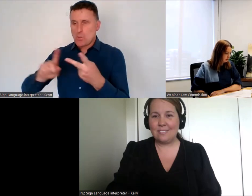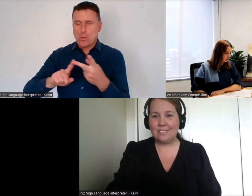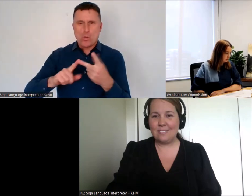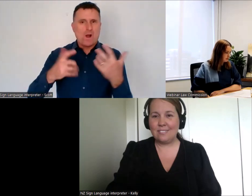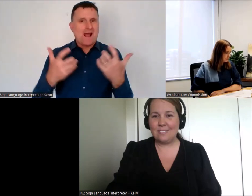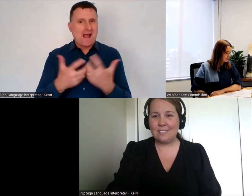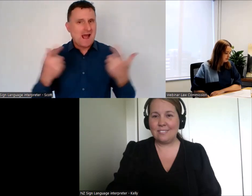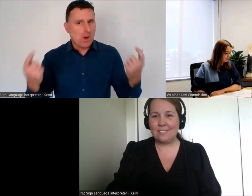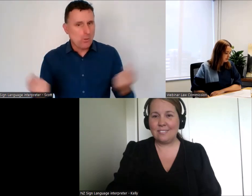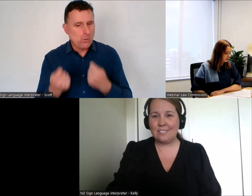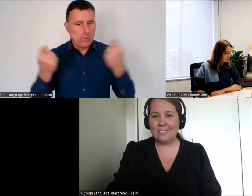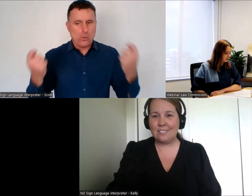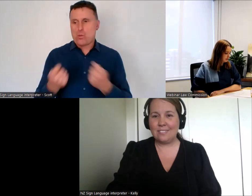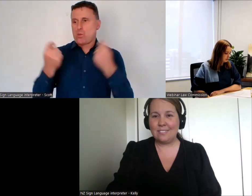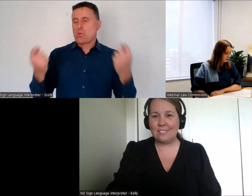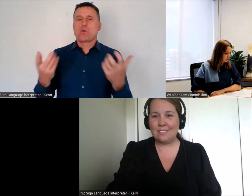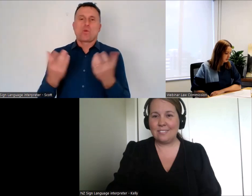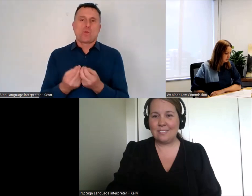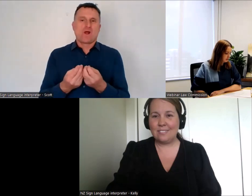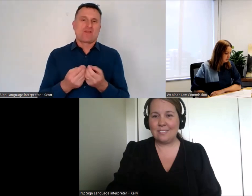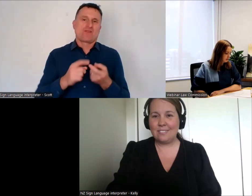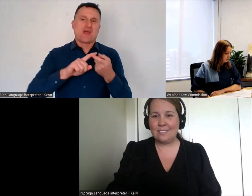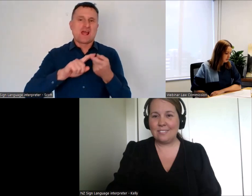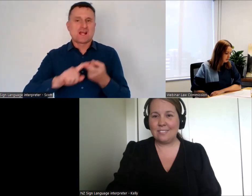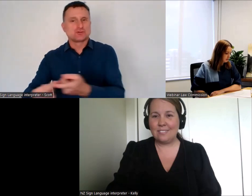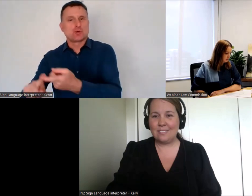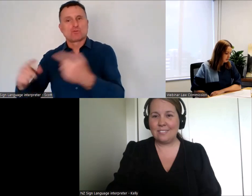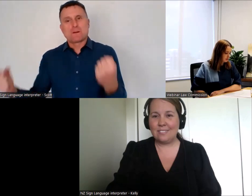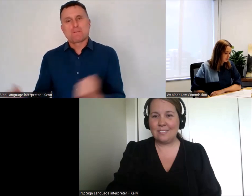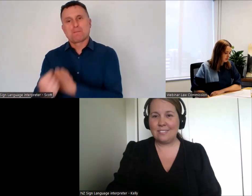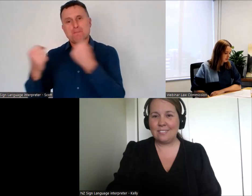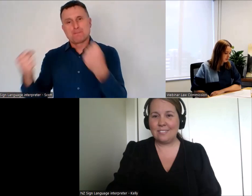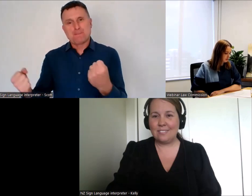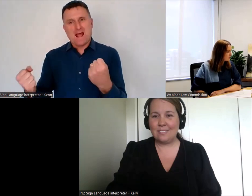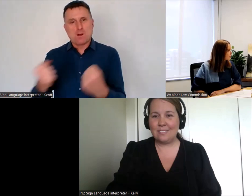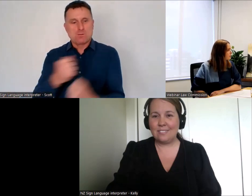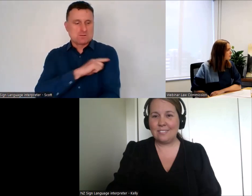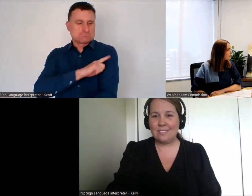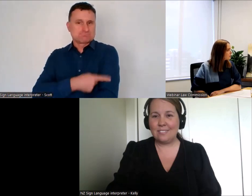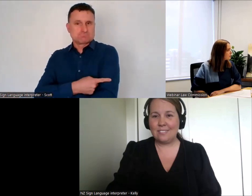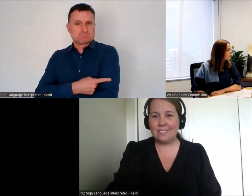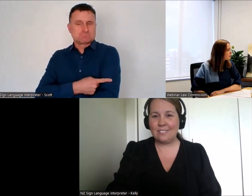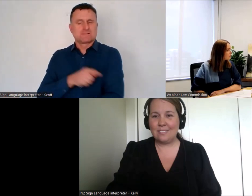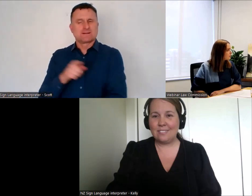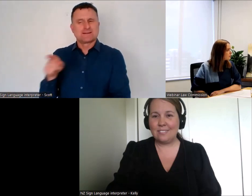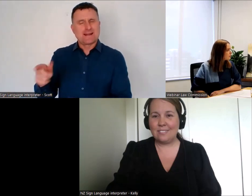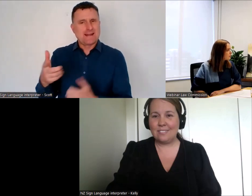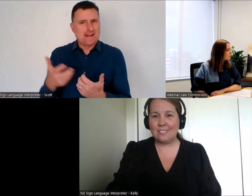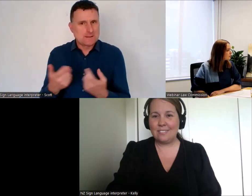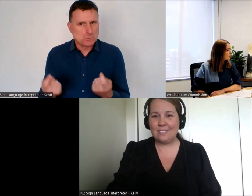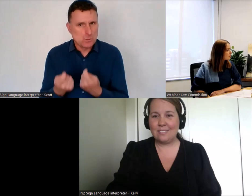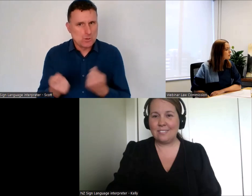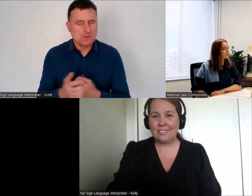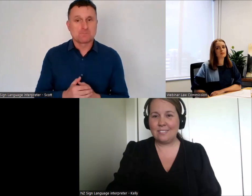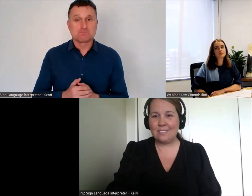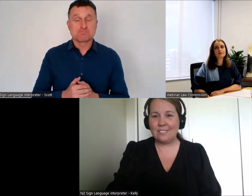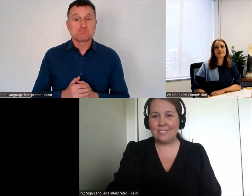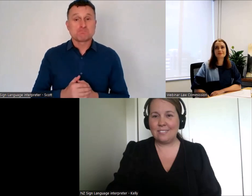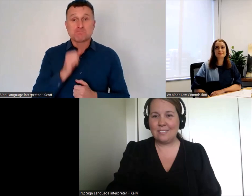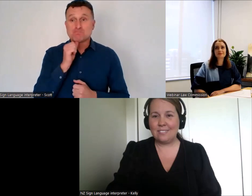certainly looking at that. And again, if the person who asked the question and or anybody else has